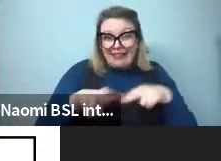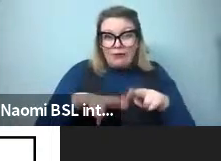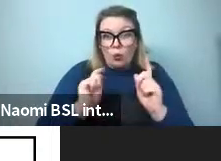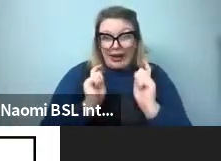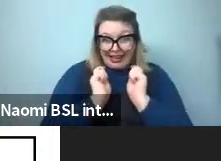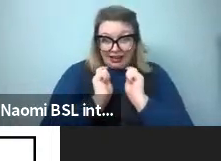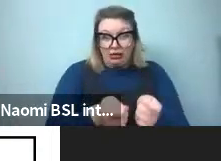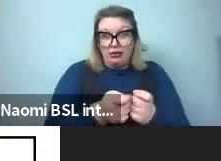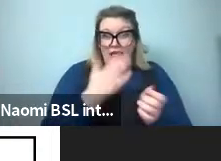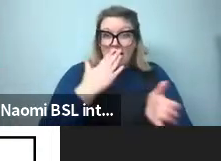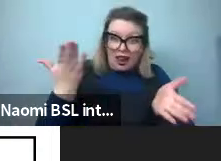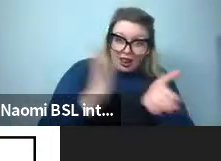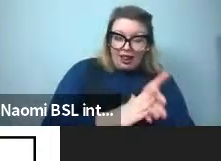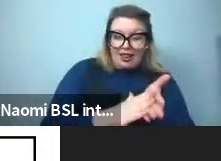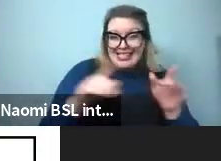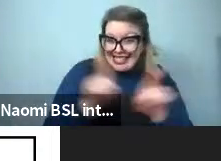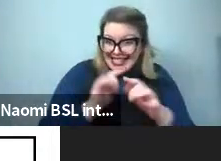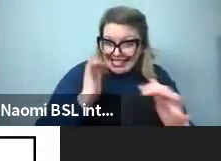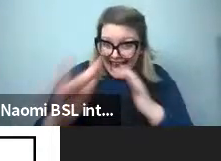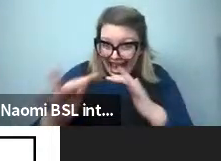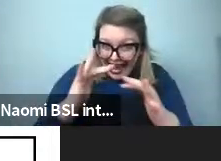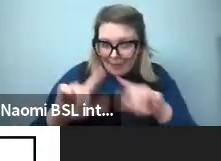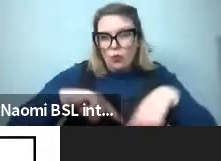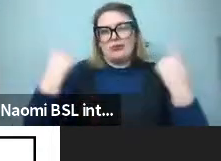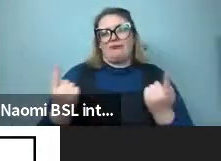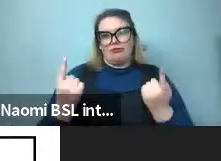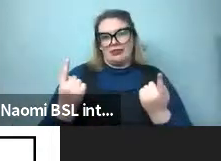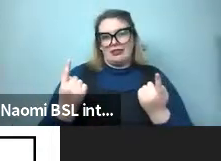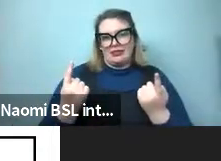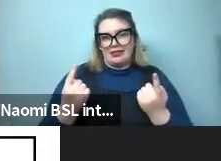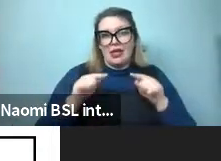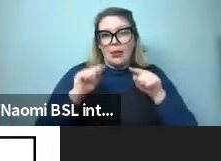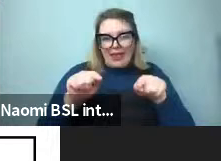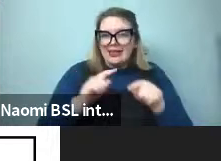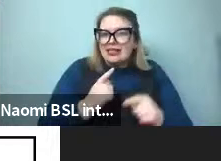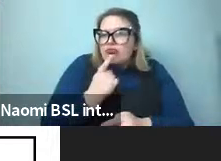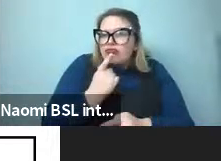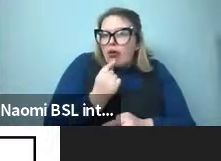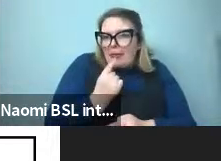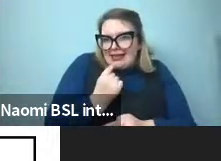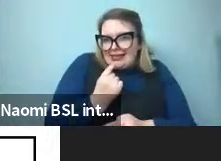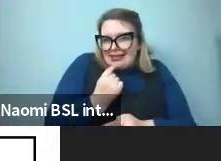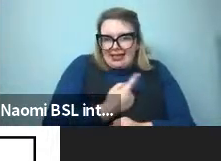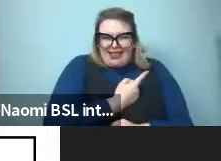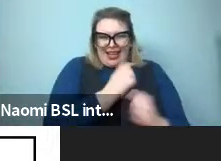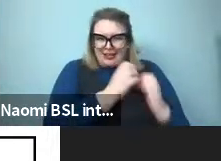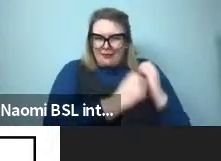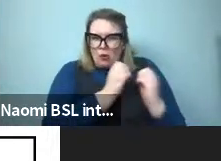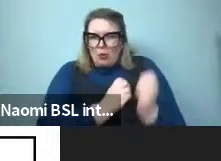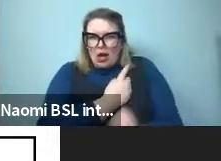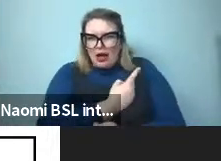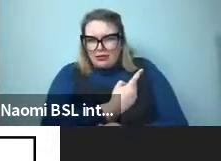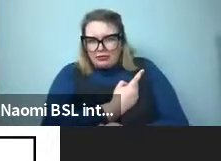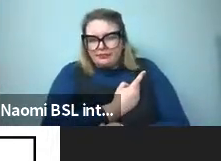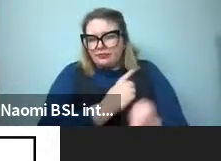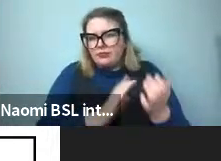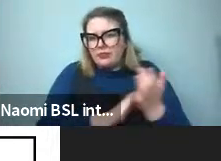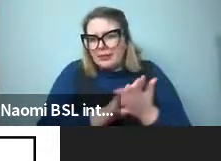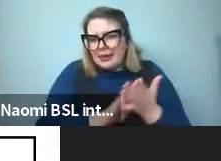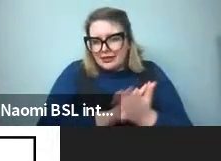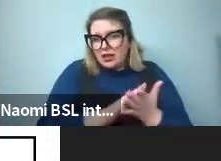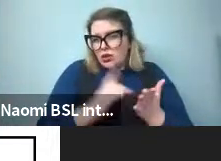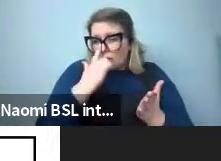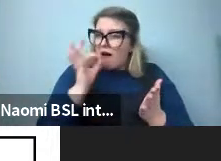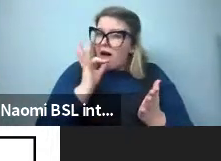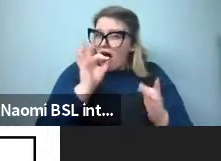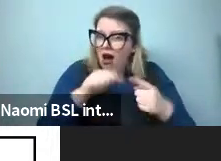That's this thing here, the probability of a word given the color. You can measure that kind of directly in a population just by asking people to label this